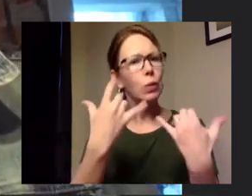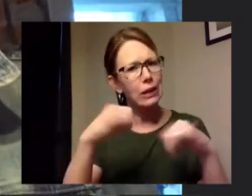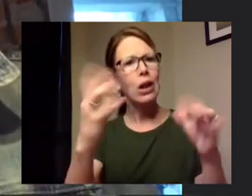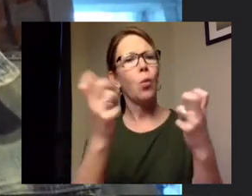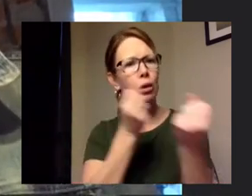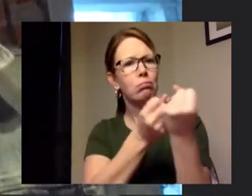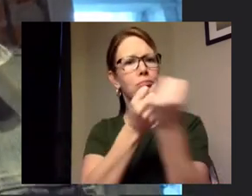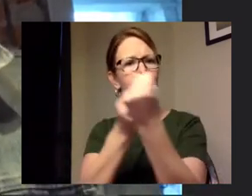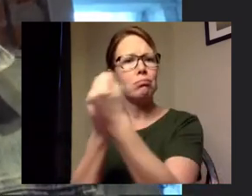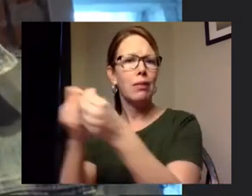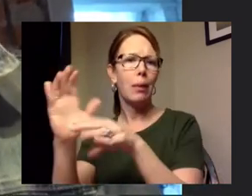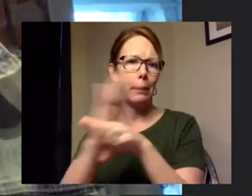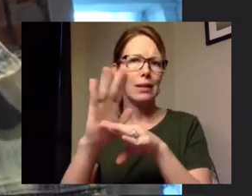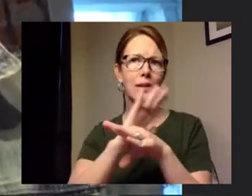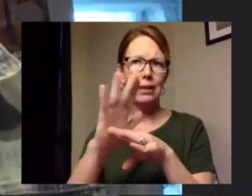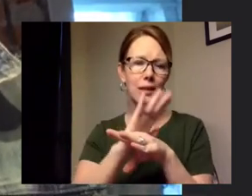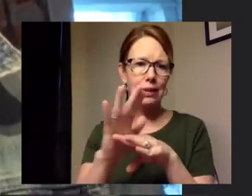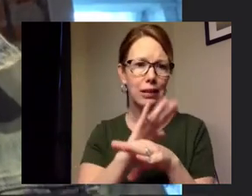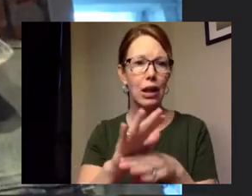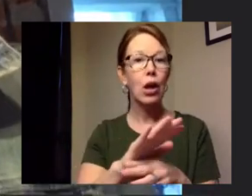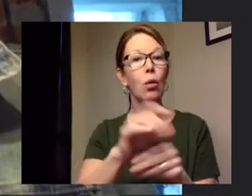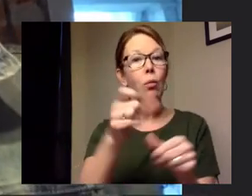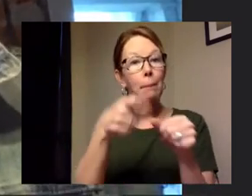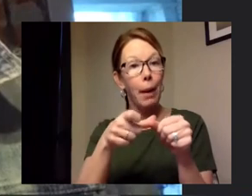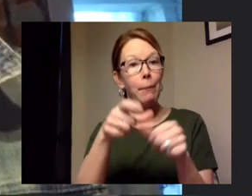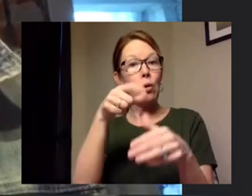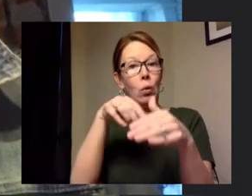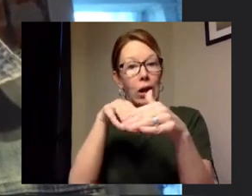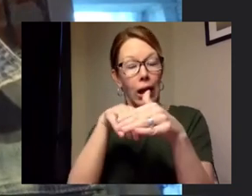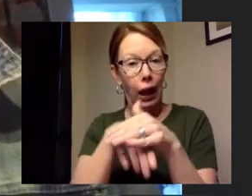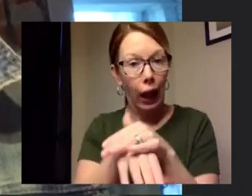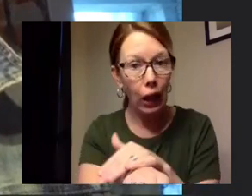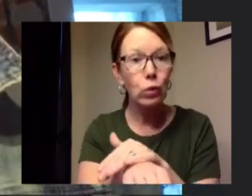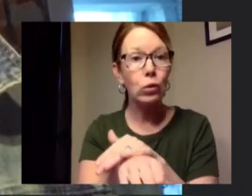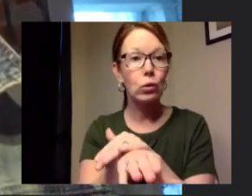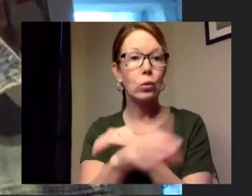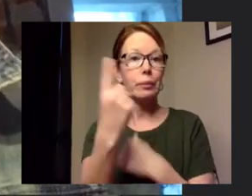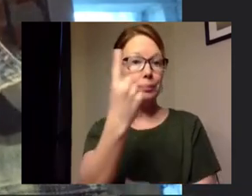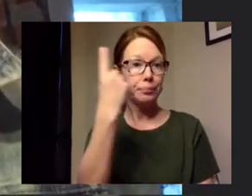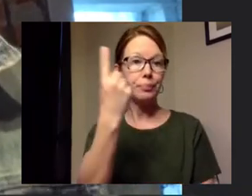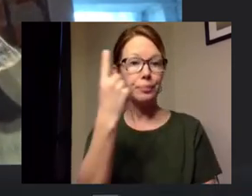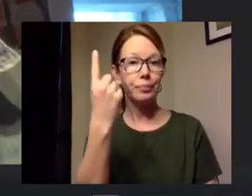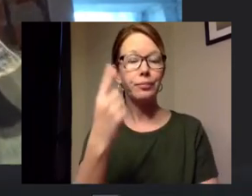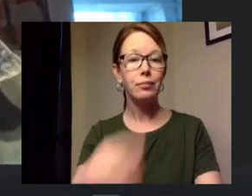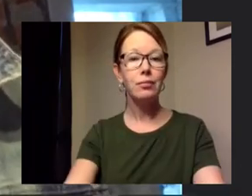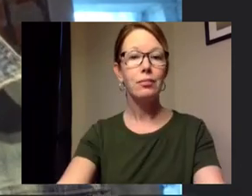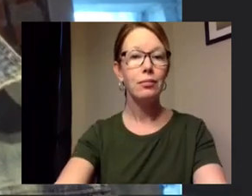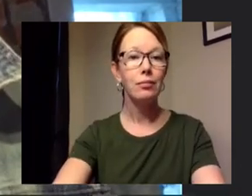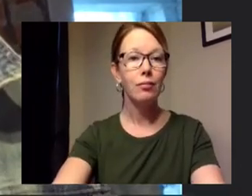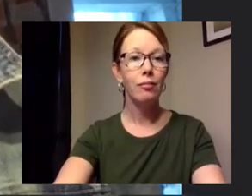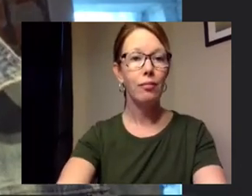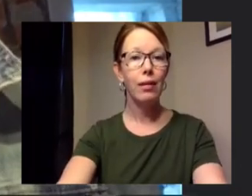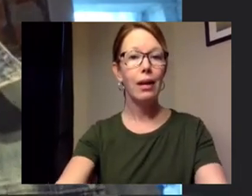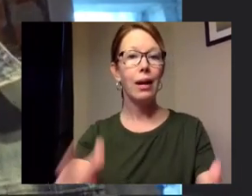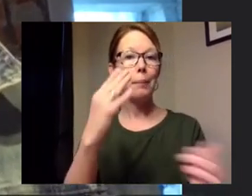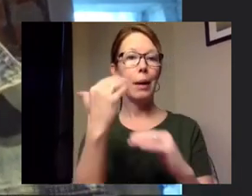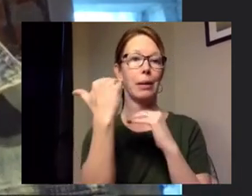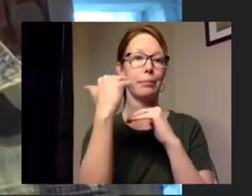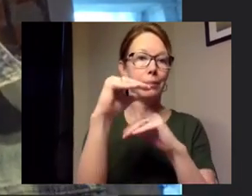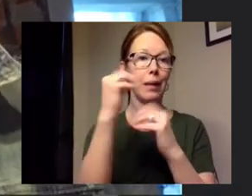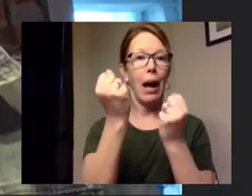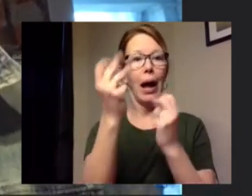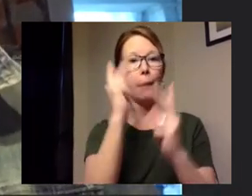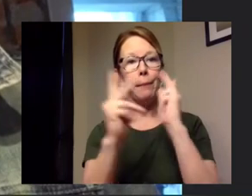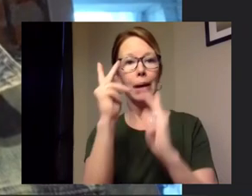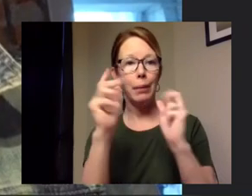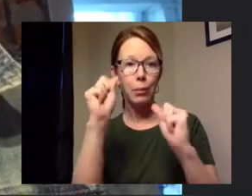those businesses remember when you're going into a location a retail location that there may be a restriction on the number of